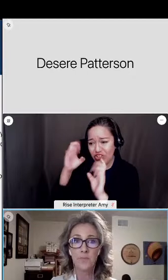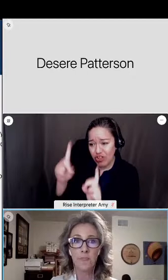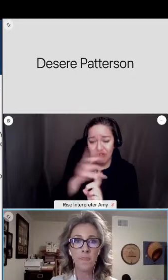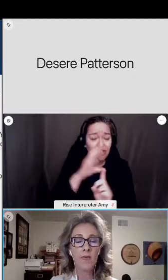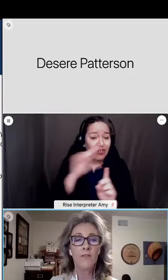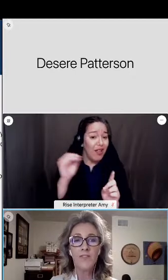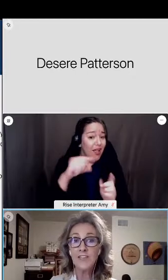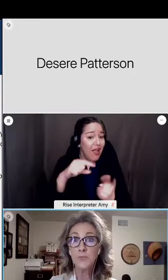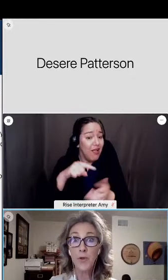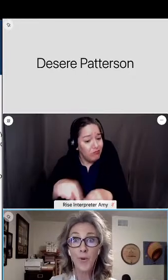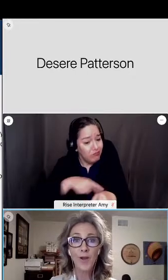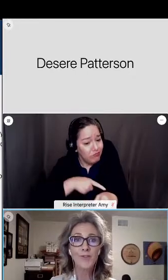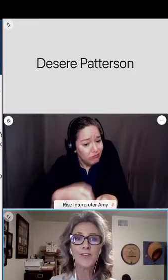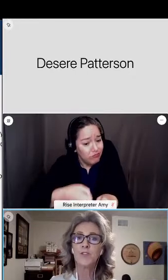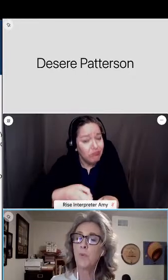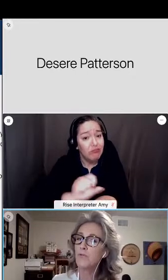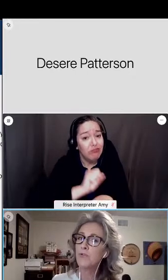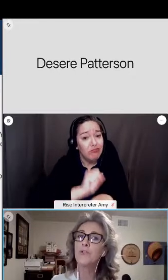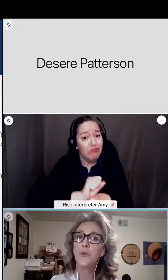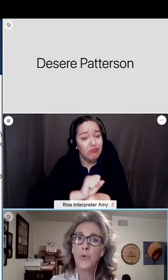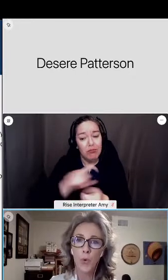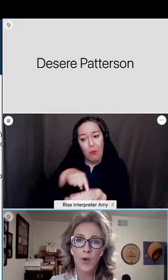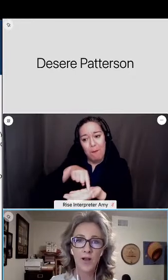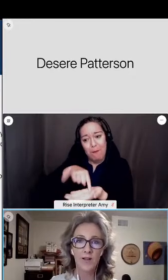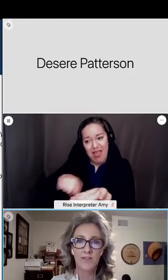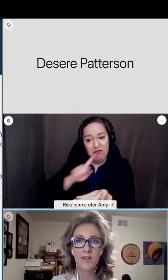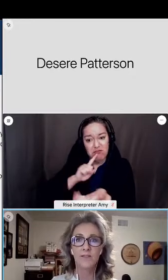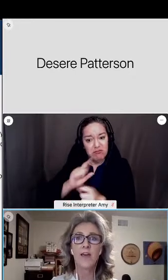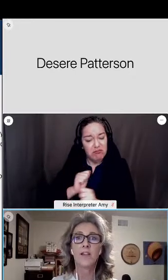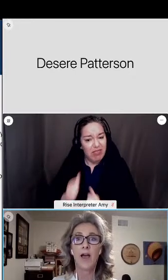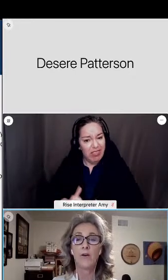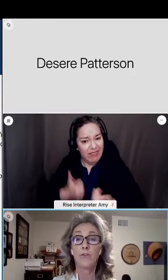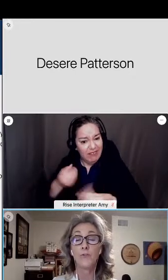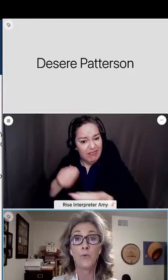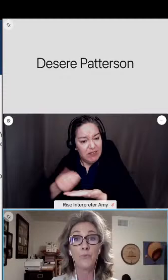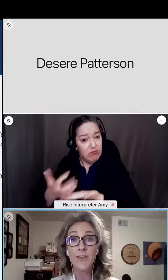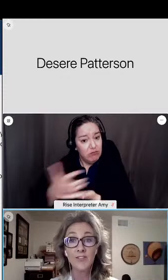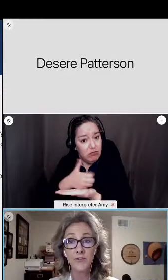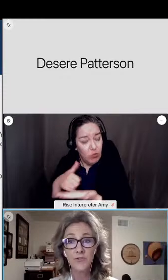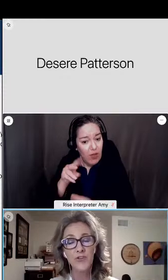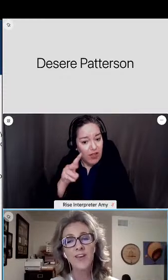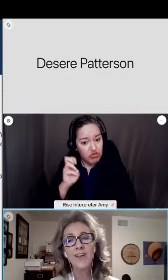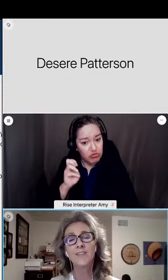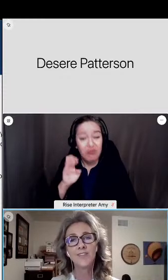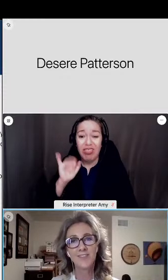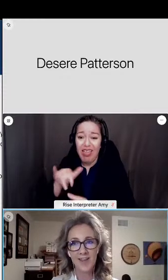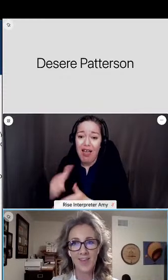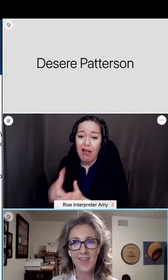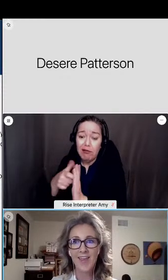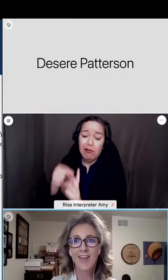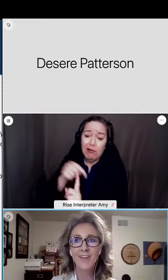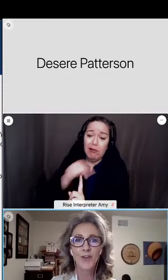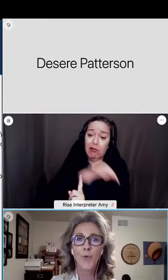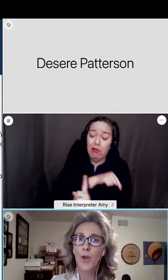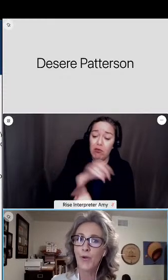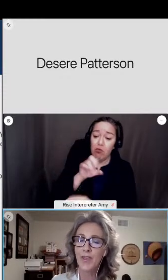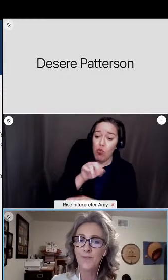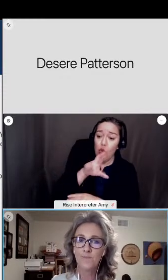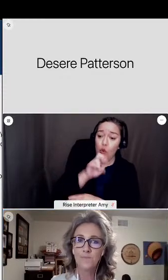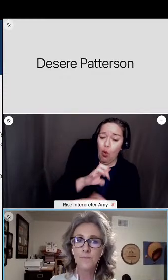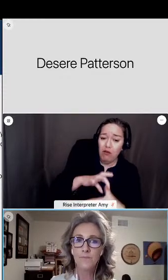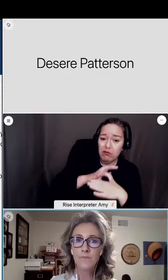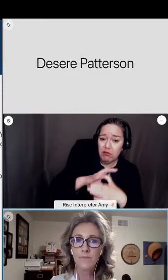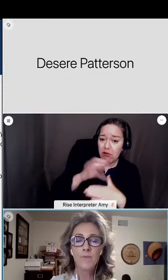wage. This requires exposure to core content that allows for research, study, and